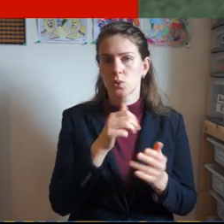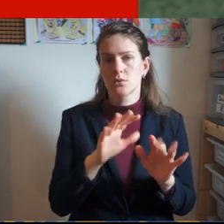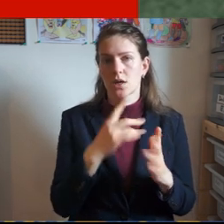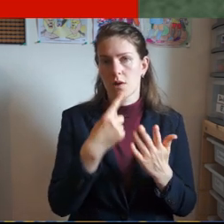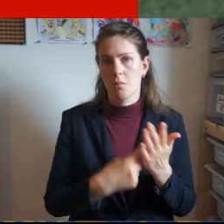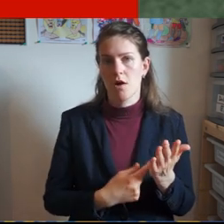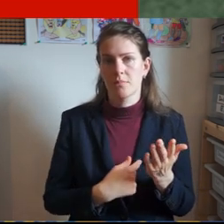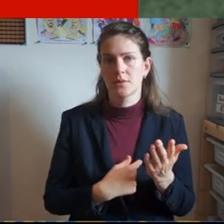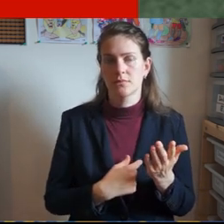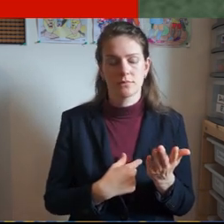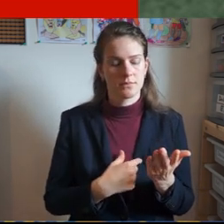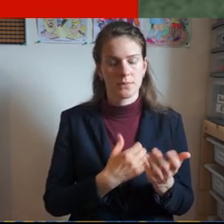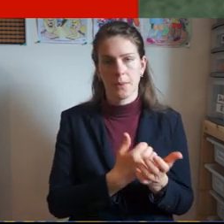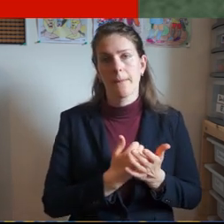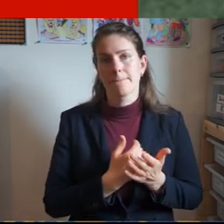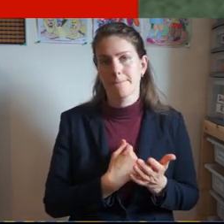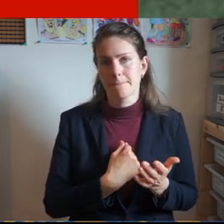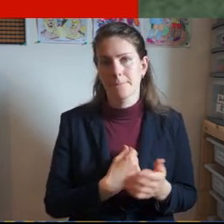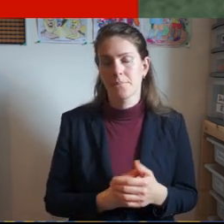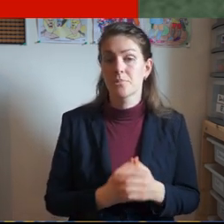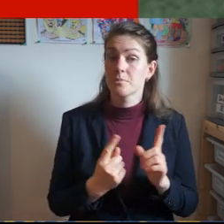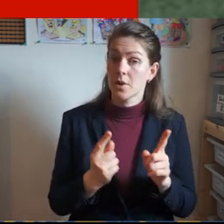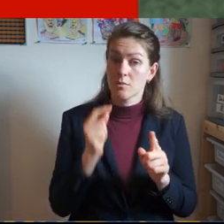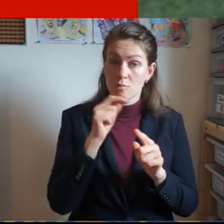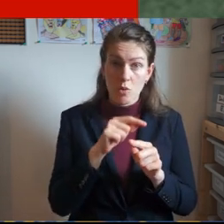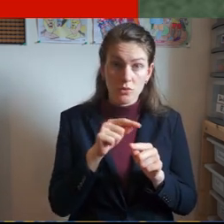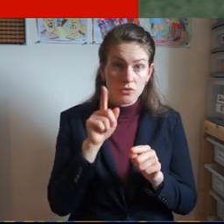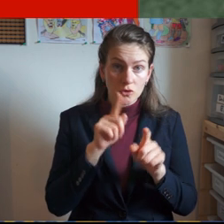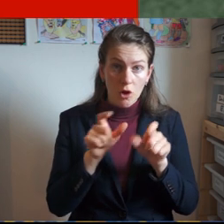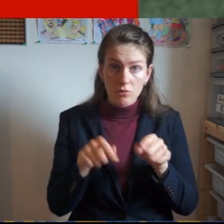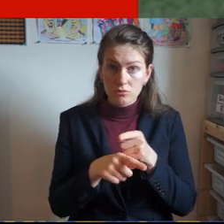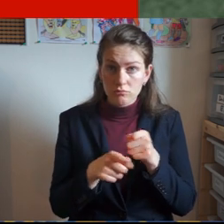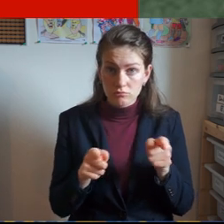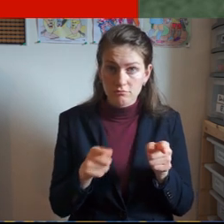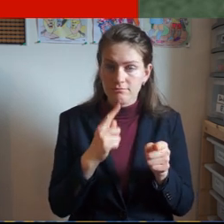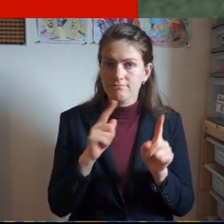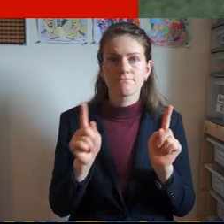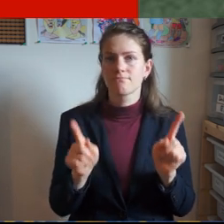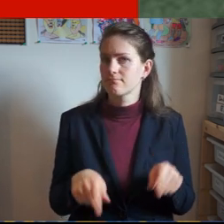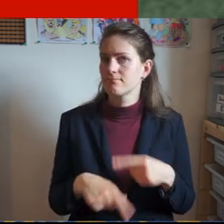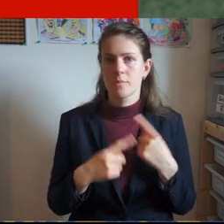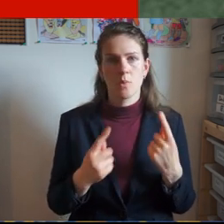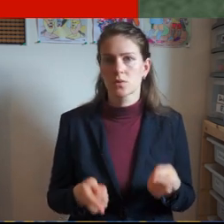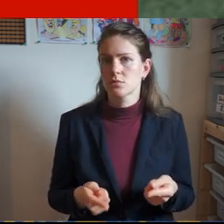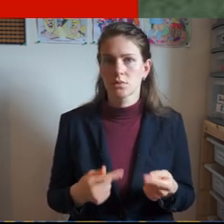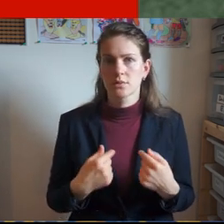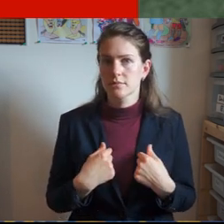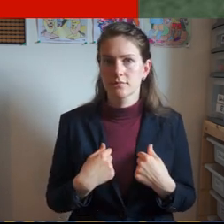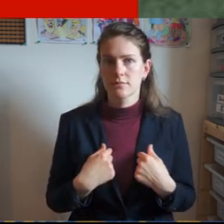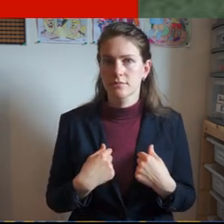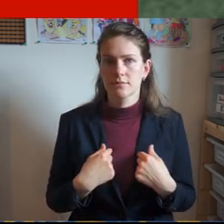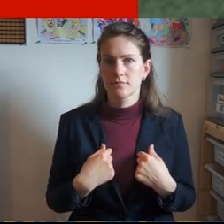boys and girls it's impossible for us to love God